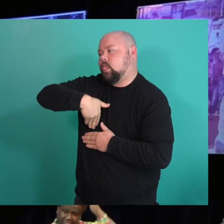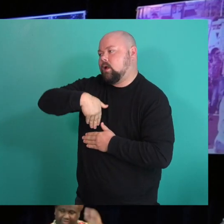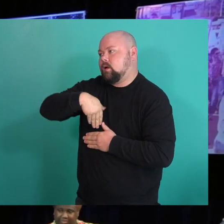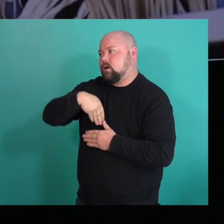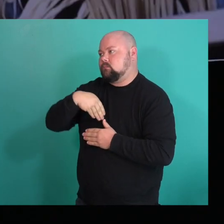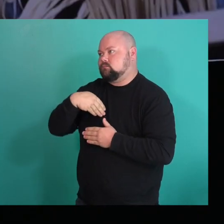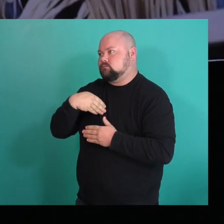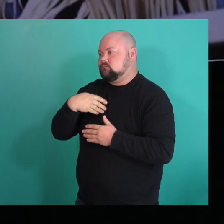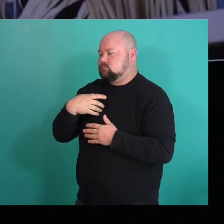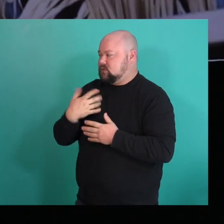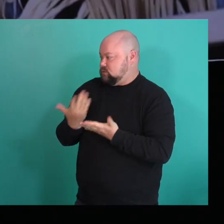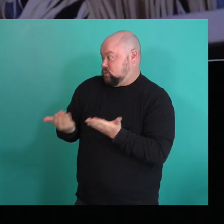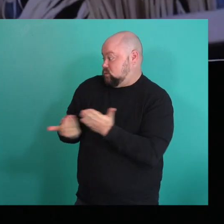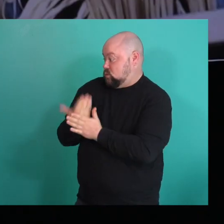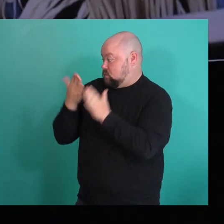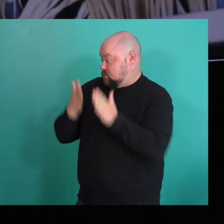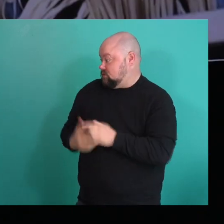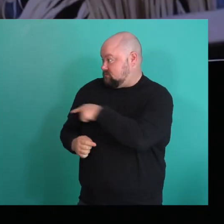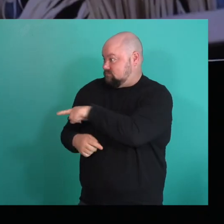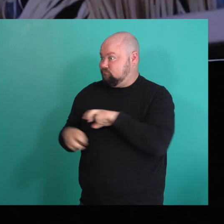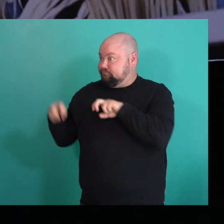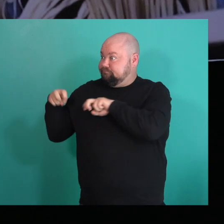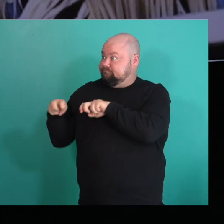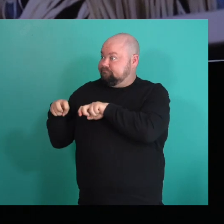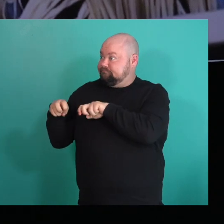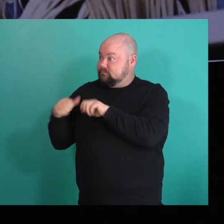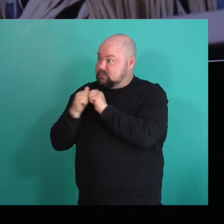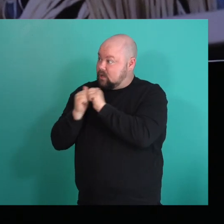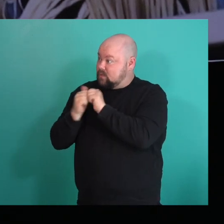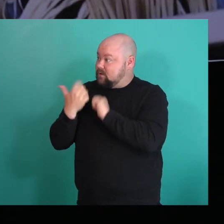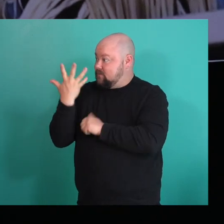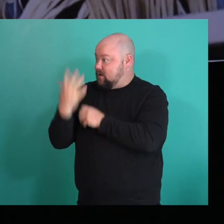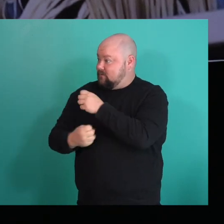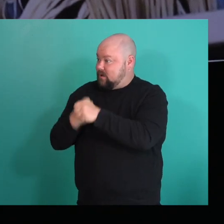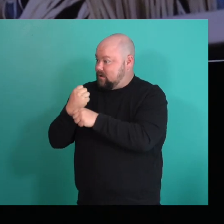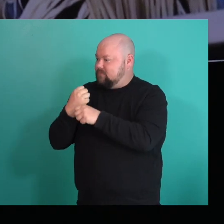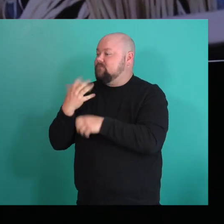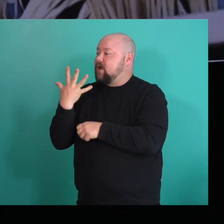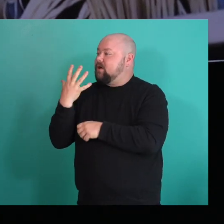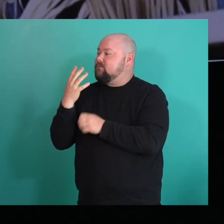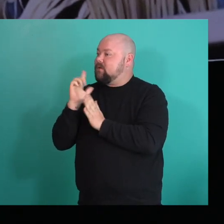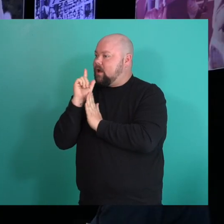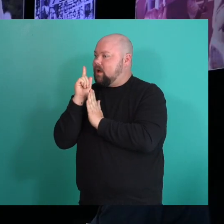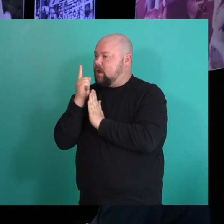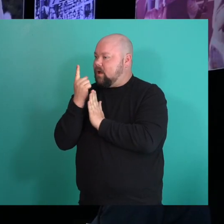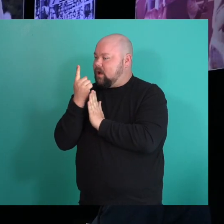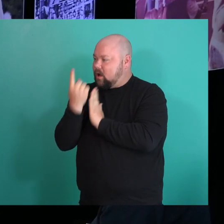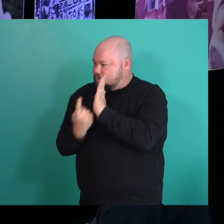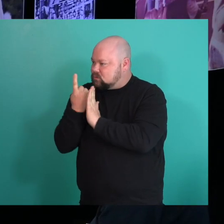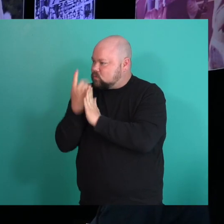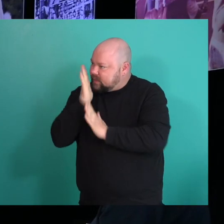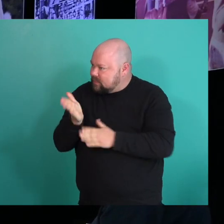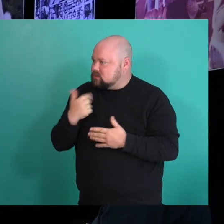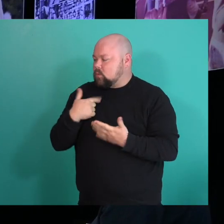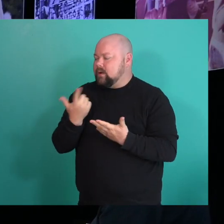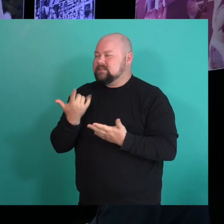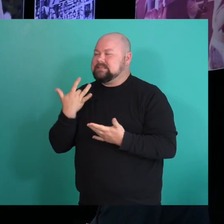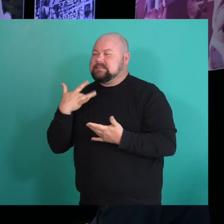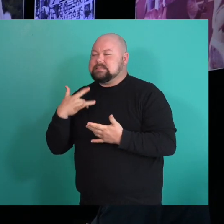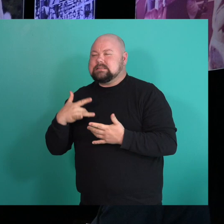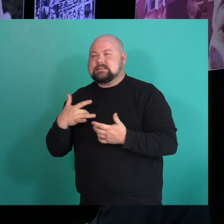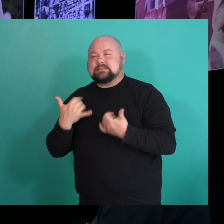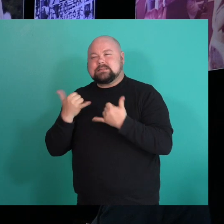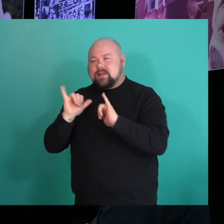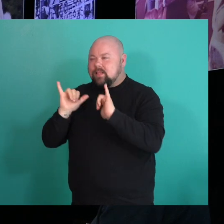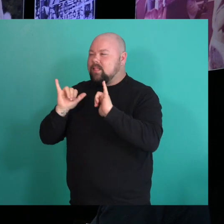especially with new people, you don't, and I have to sit next to you for like five hours. And so, uh, still very guarded about like how much information I share with people.